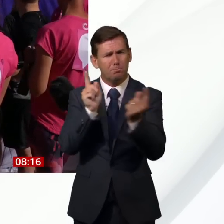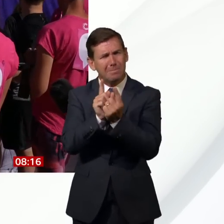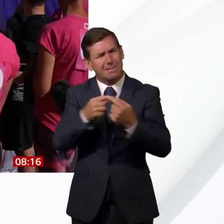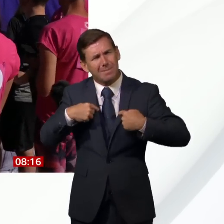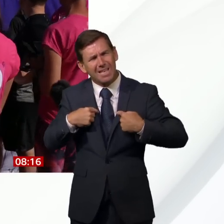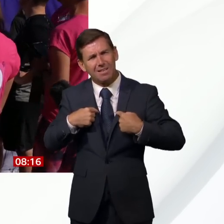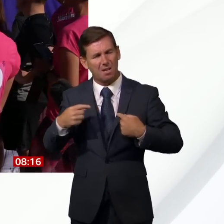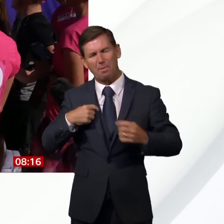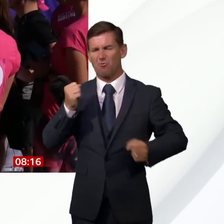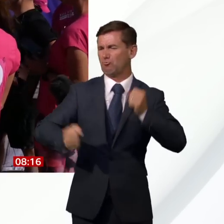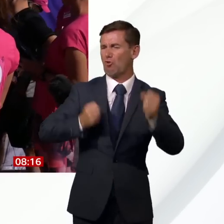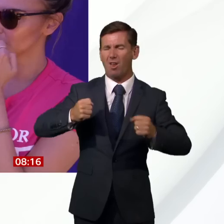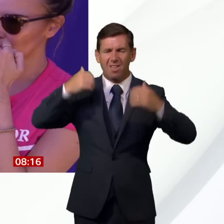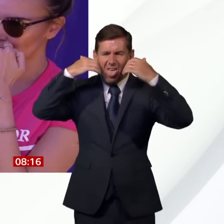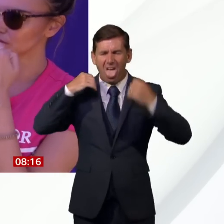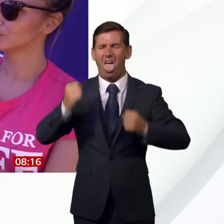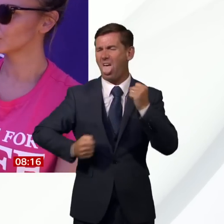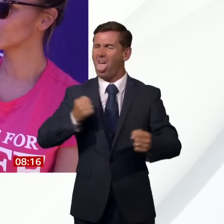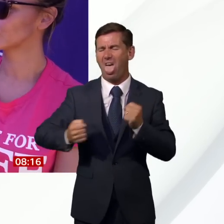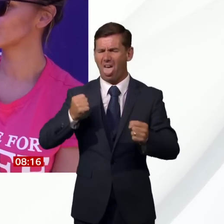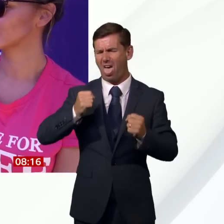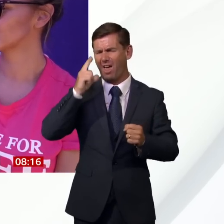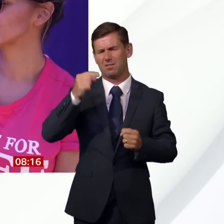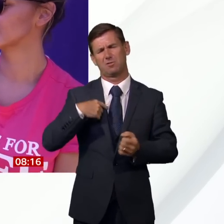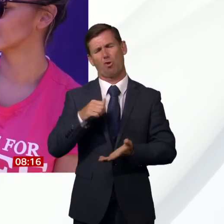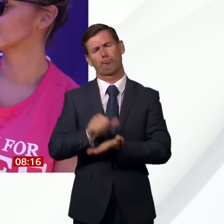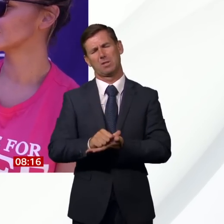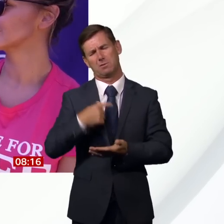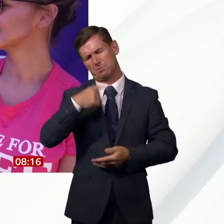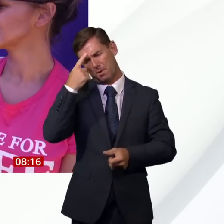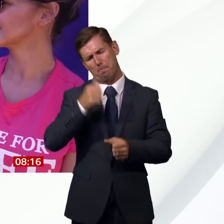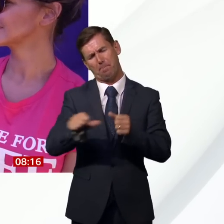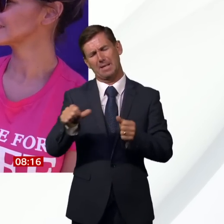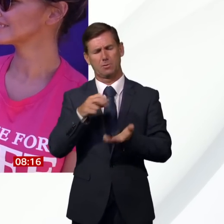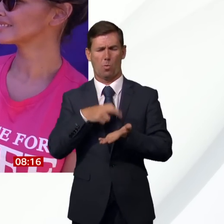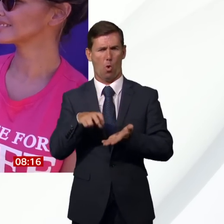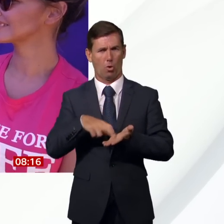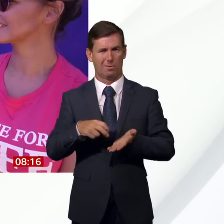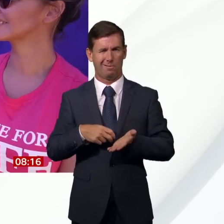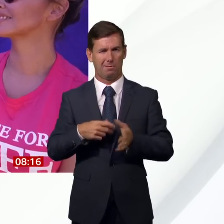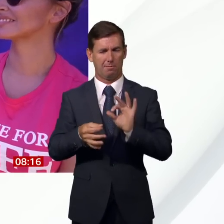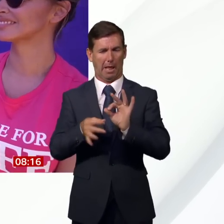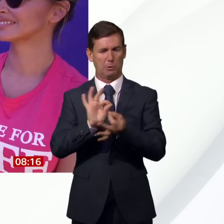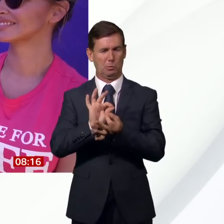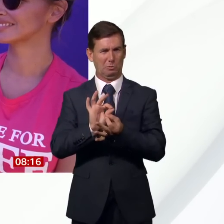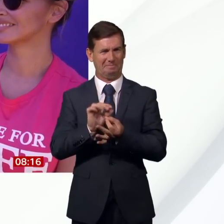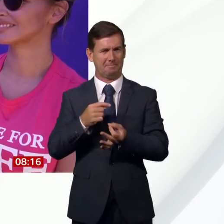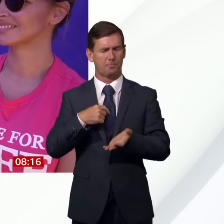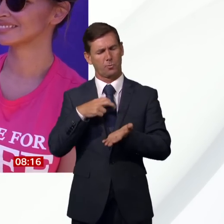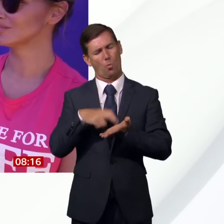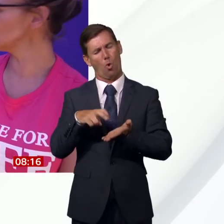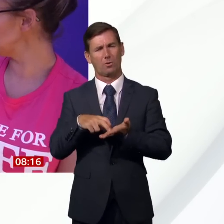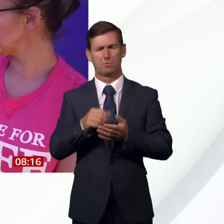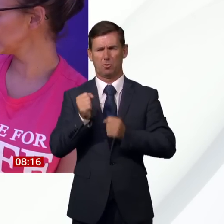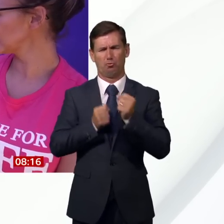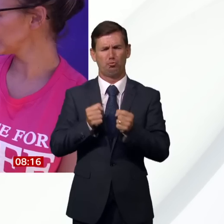don't want to jog past them and sweaty and puffing and panting. I'd rather talk to them. That's my excuse. So I'll just walk at a fast pace. I might jog a couple of